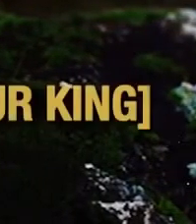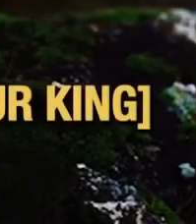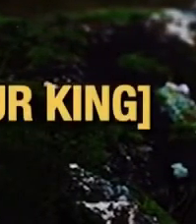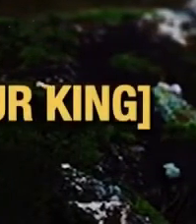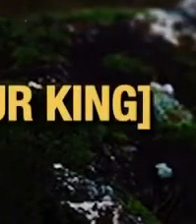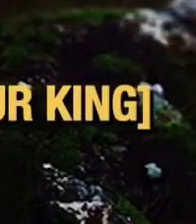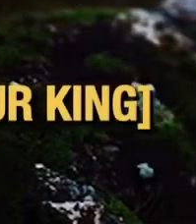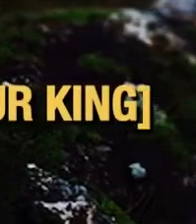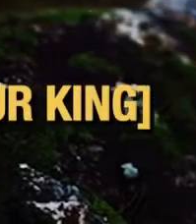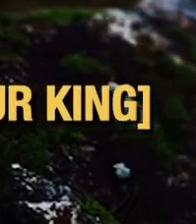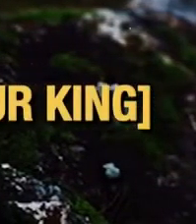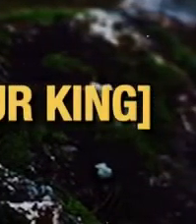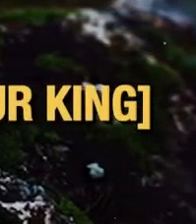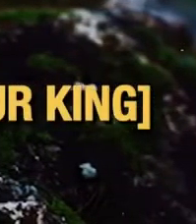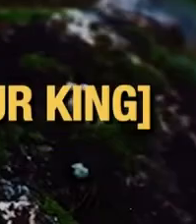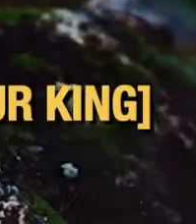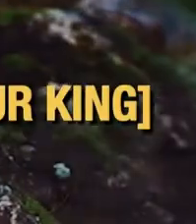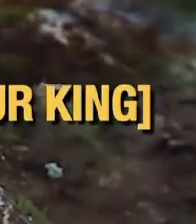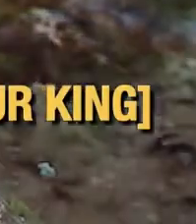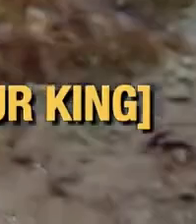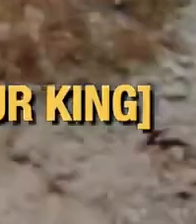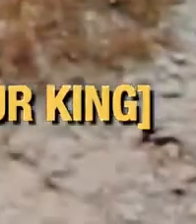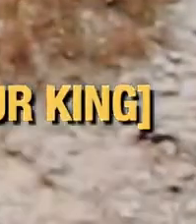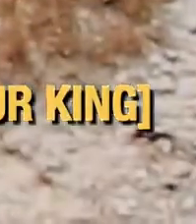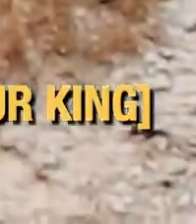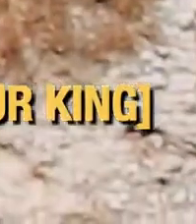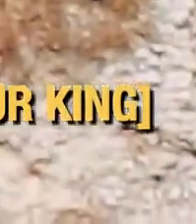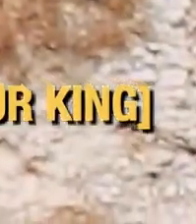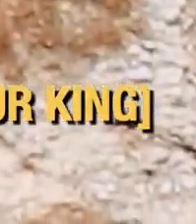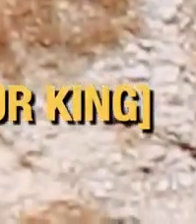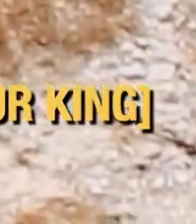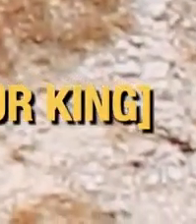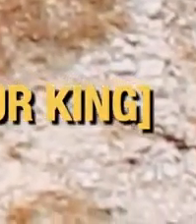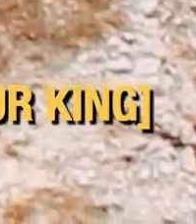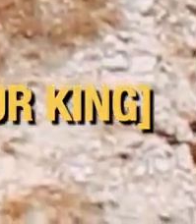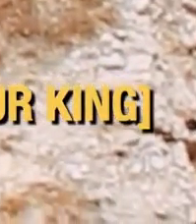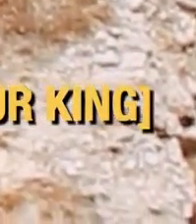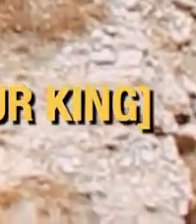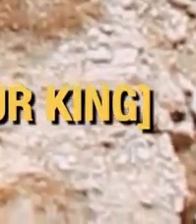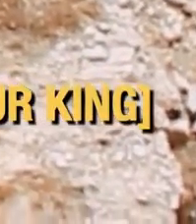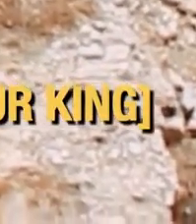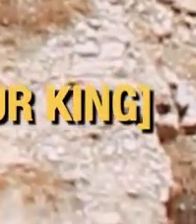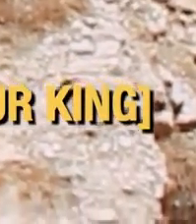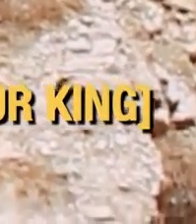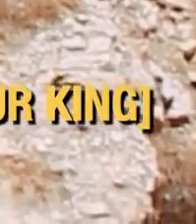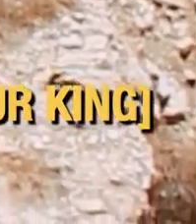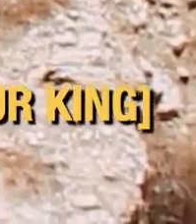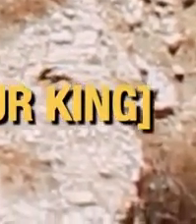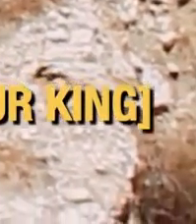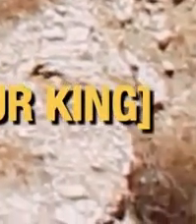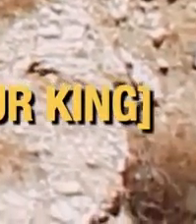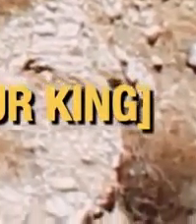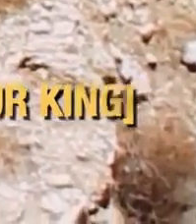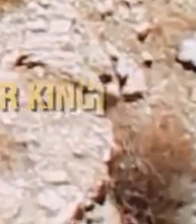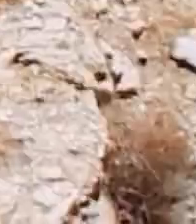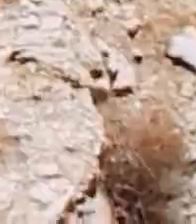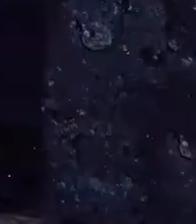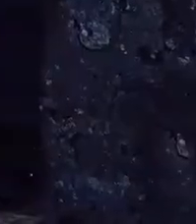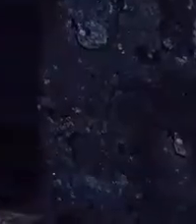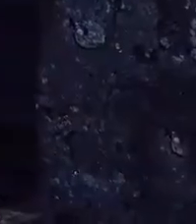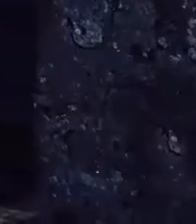King Jesus our King King He will bear our sins